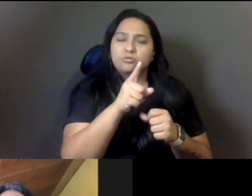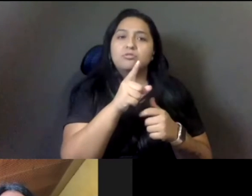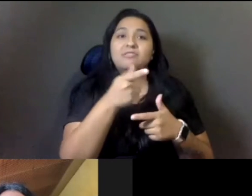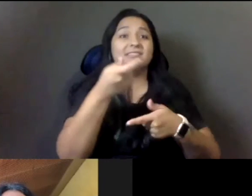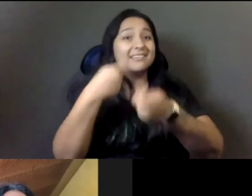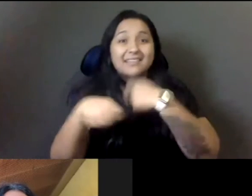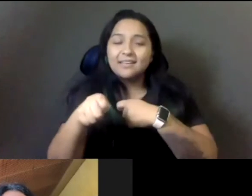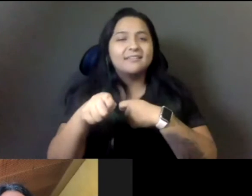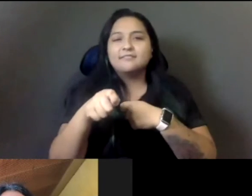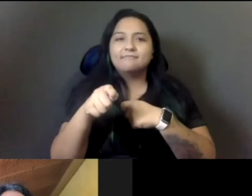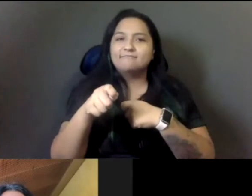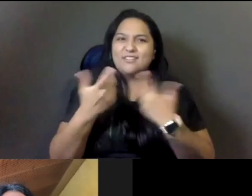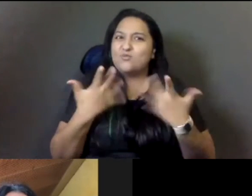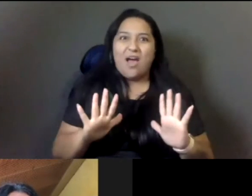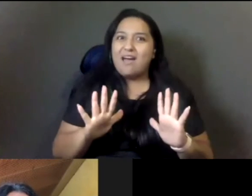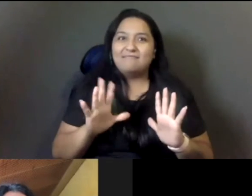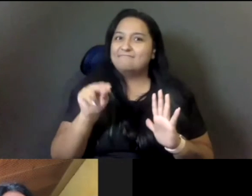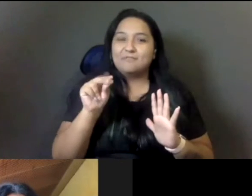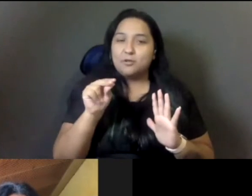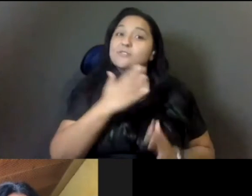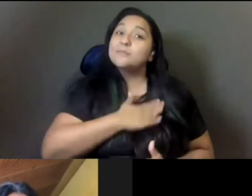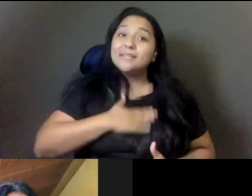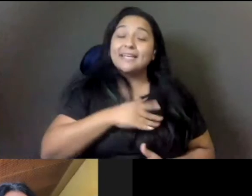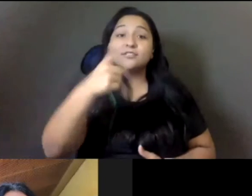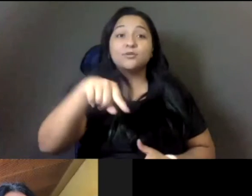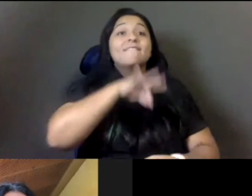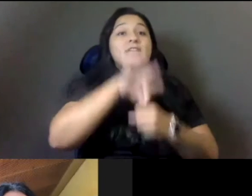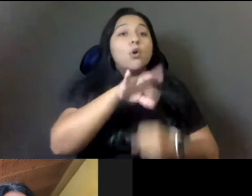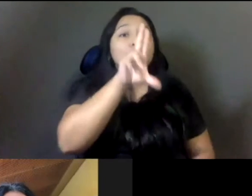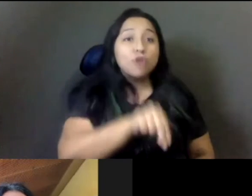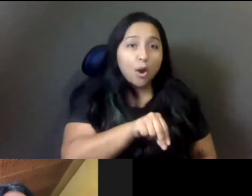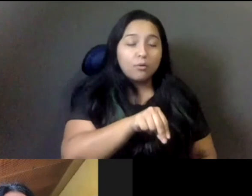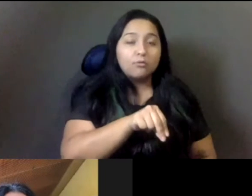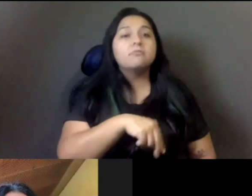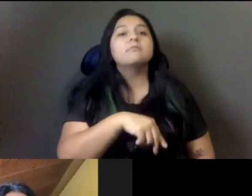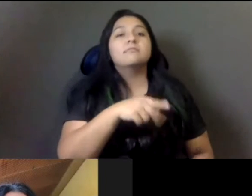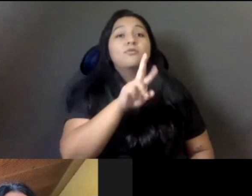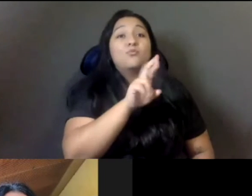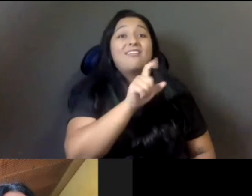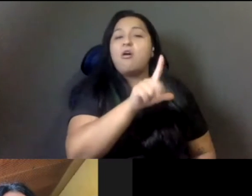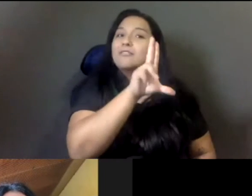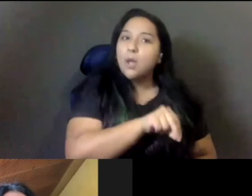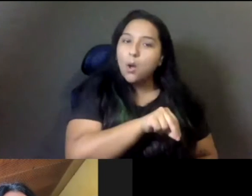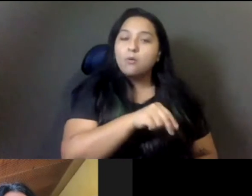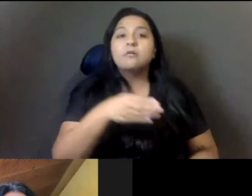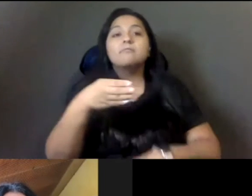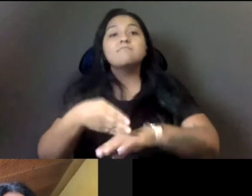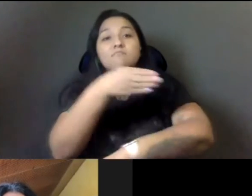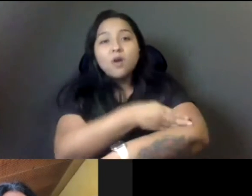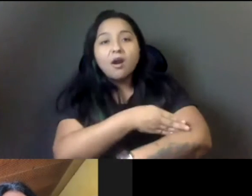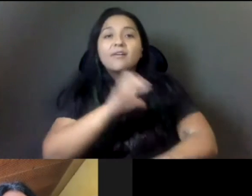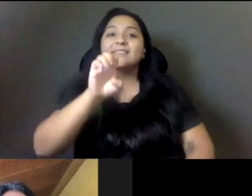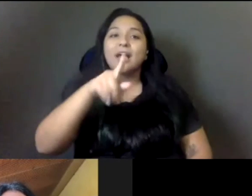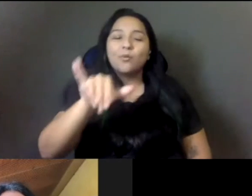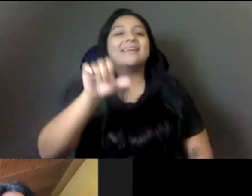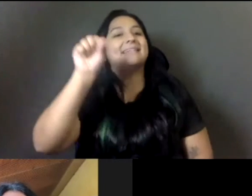please, uh, vote no on the recall. Yes to progress, yes to equality, and yes, equity, and yes to, uh, all of us in California so that we